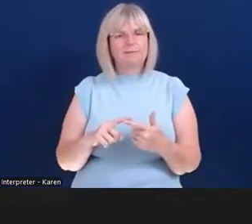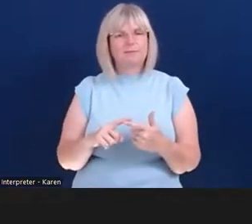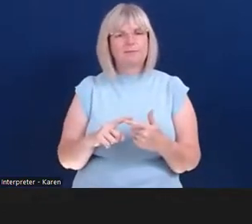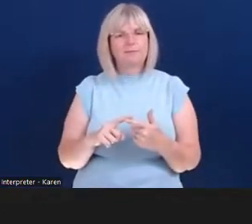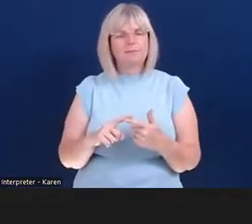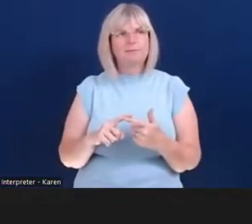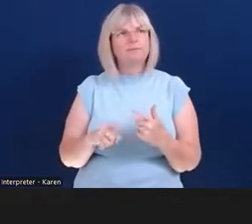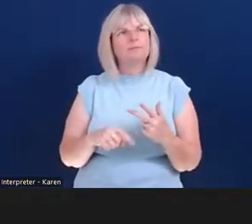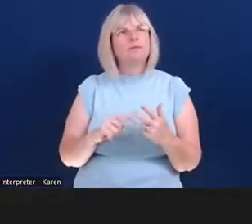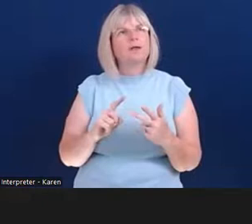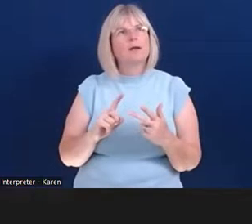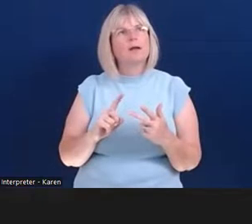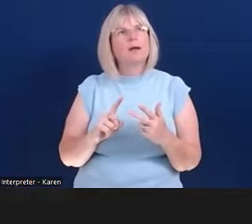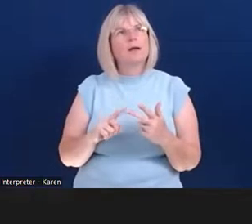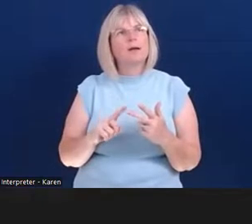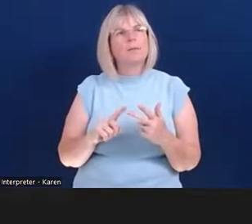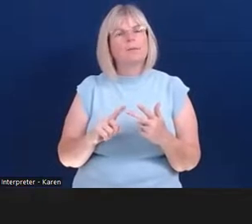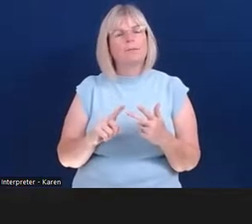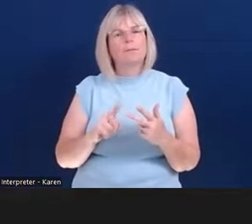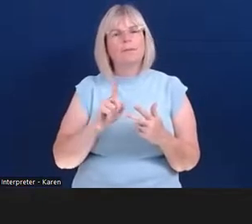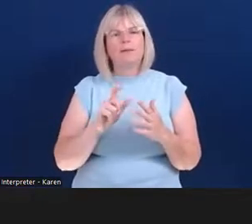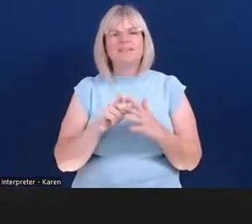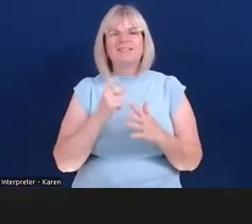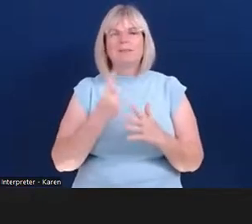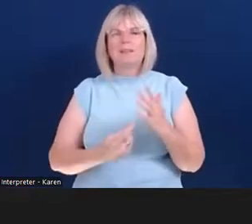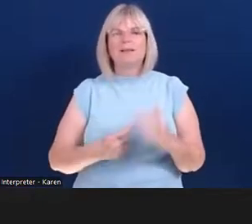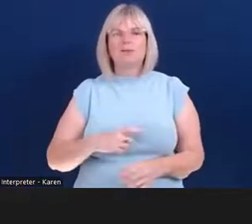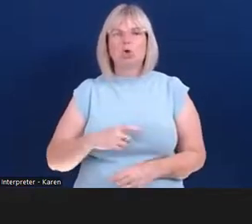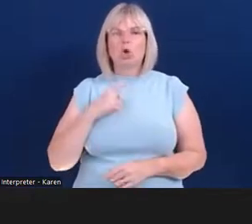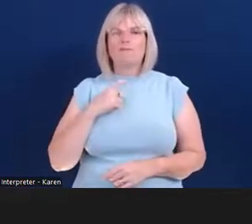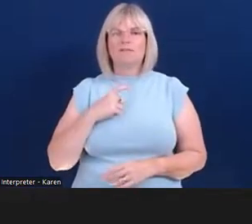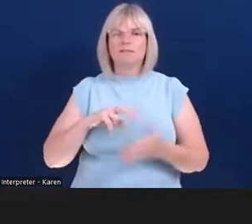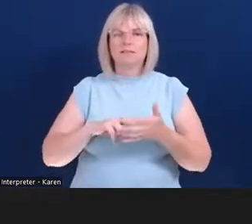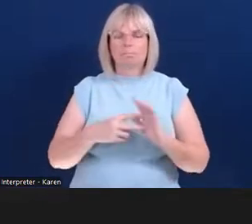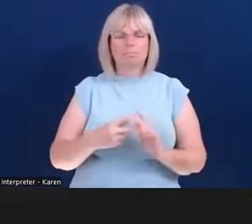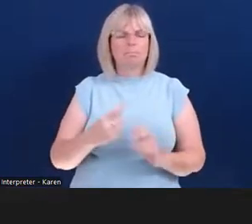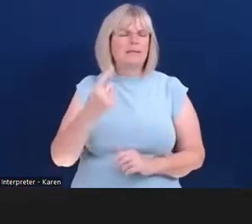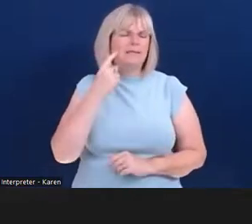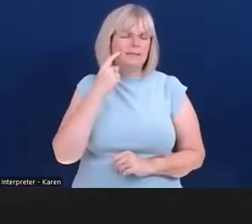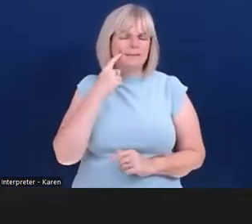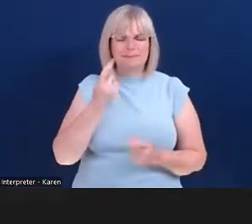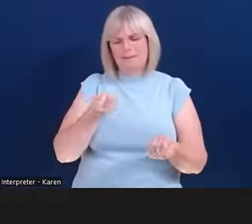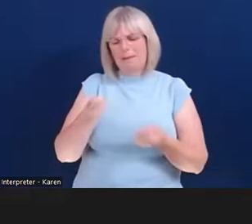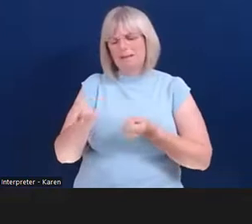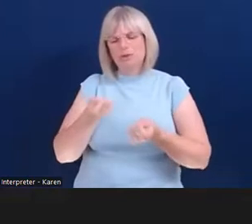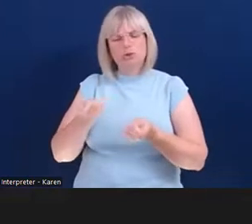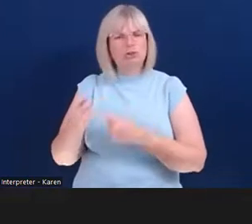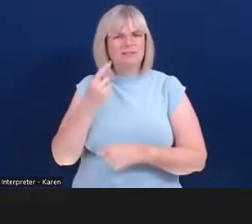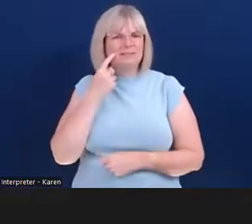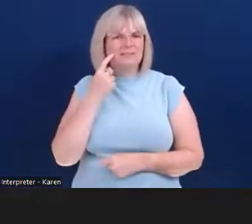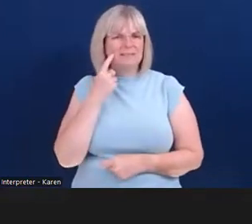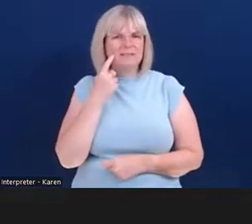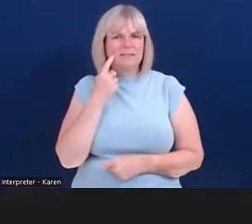The disability confidence scheme itself is an easy to manage scheme sort of idea. There is not a lot of emphasis